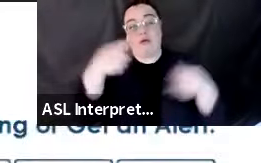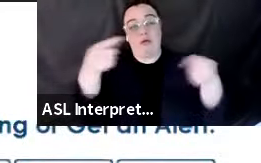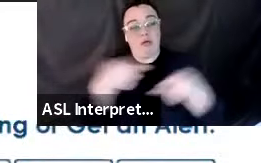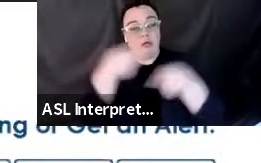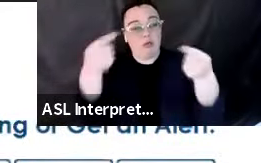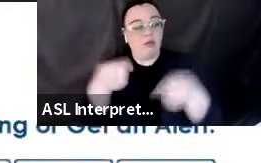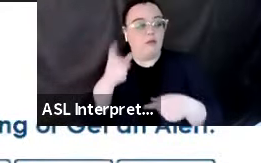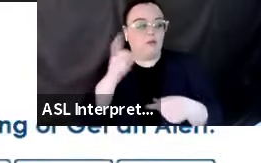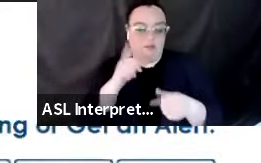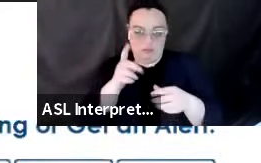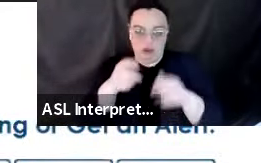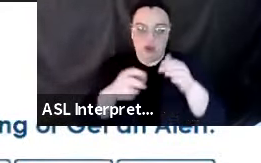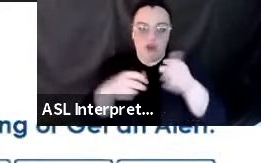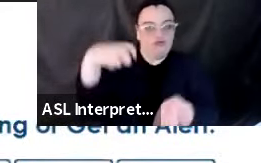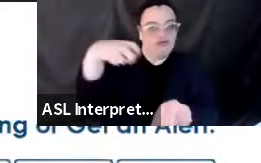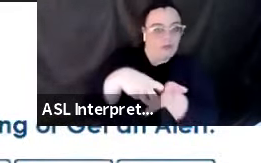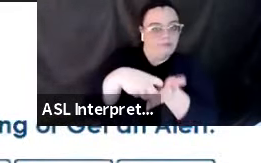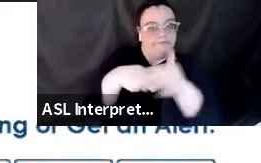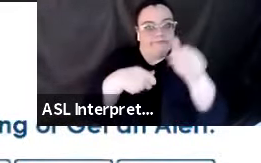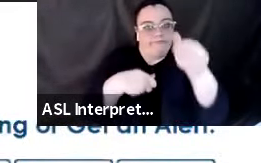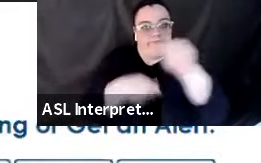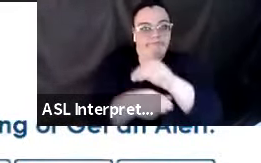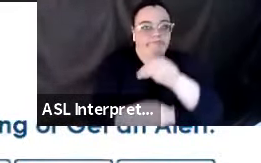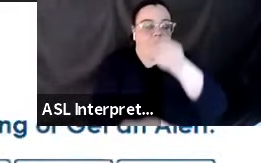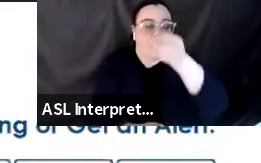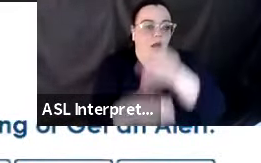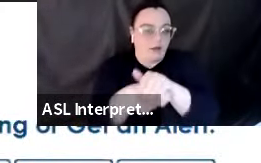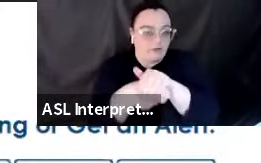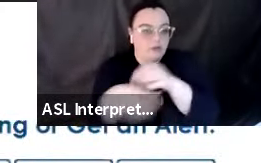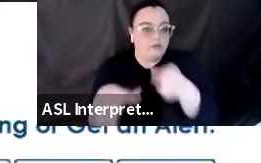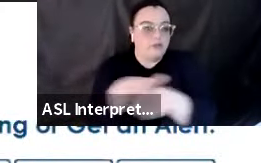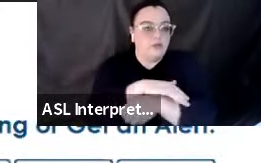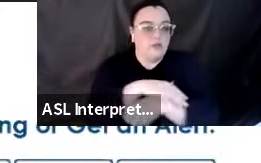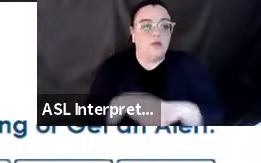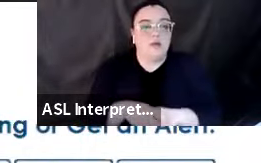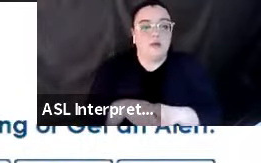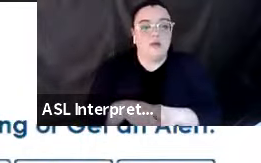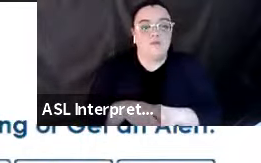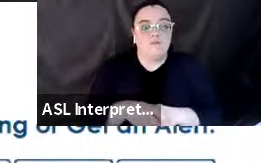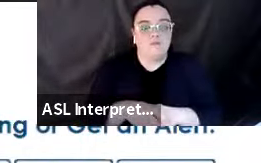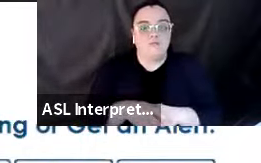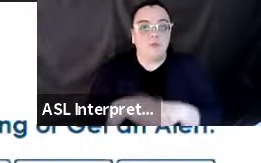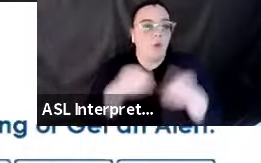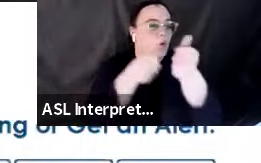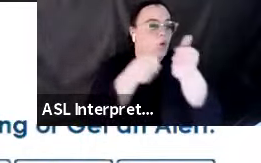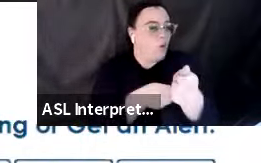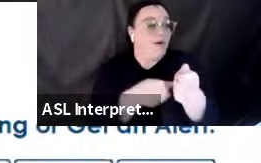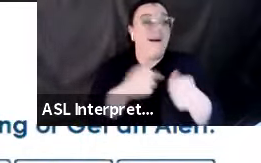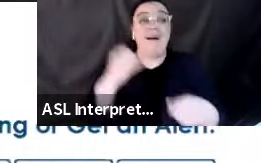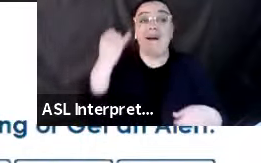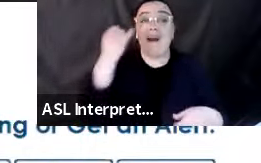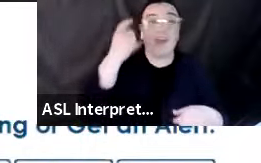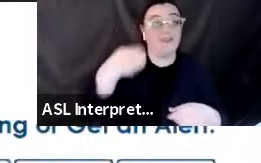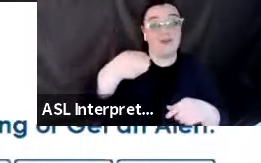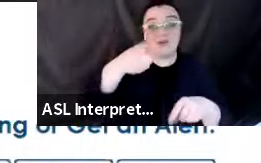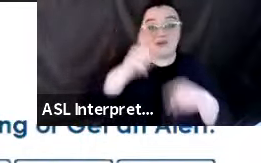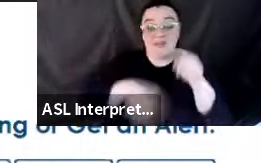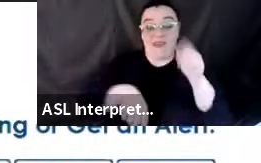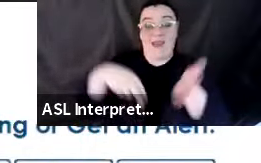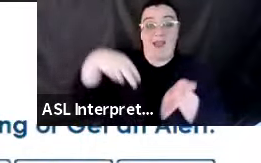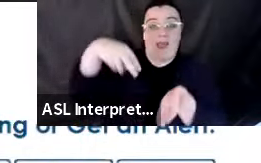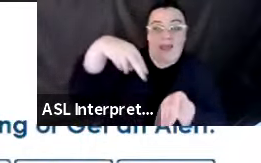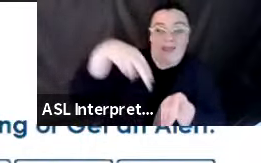And so, one thing I want to point out is that if you can't drop down and get back up again on your own,